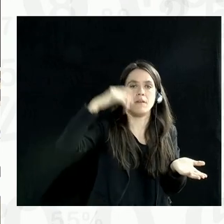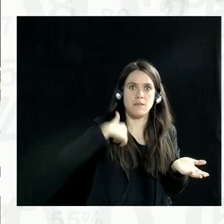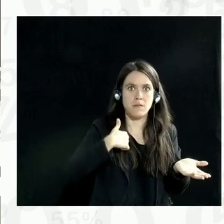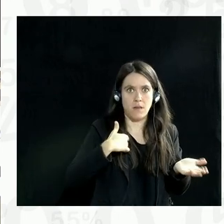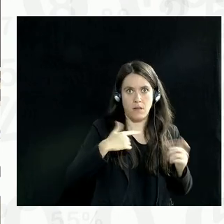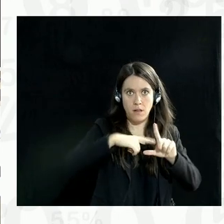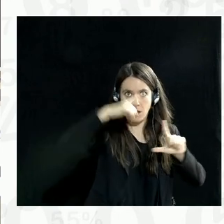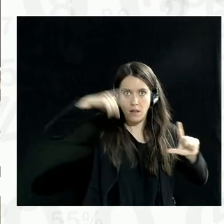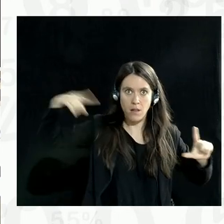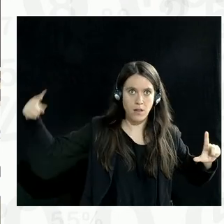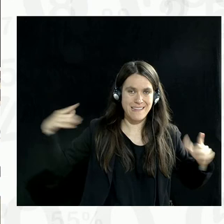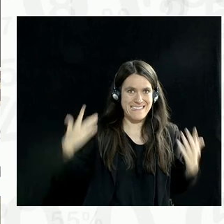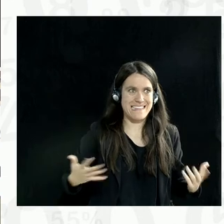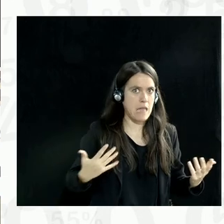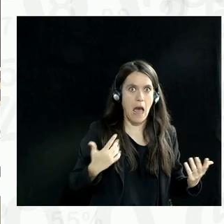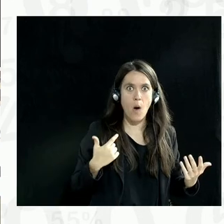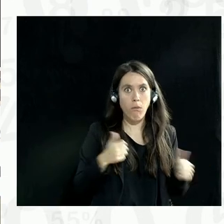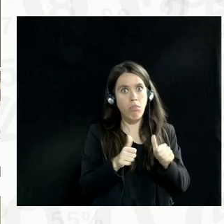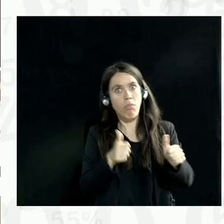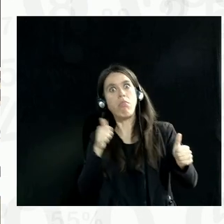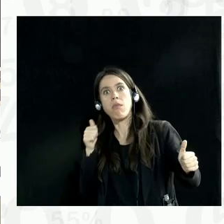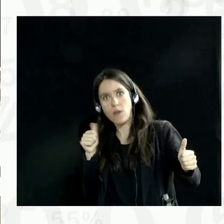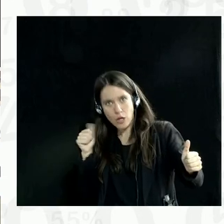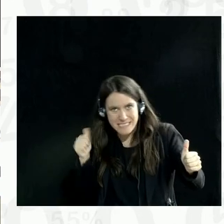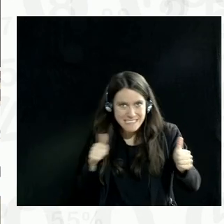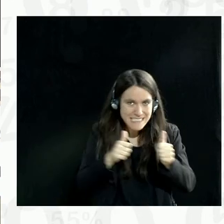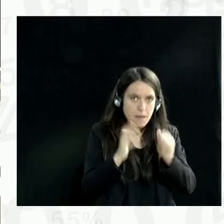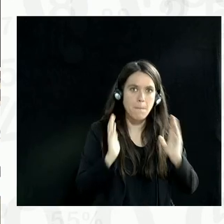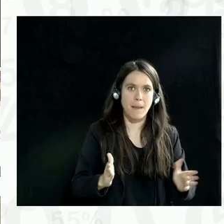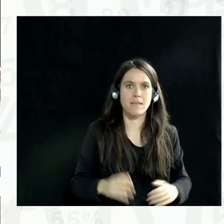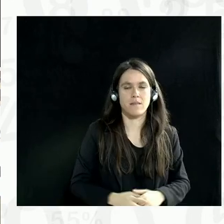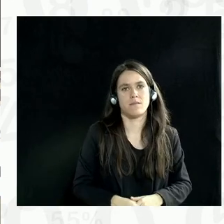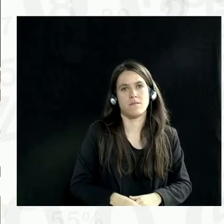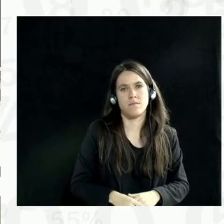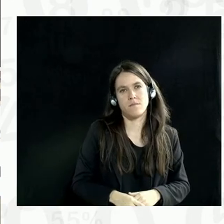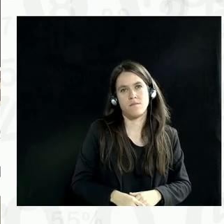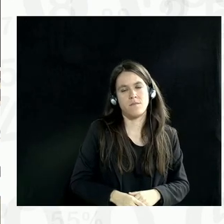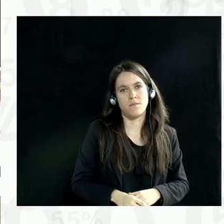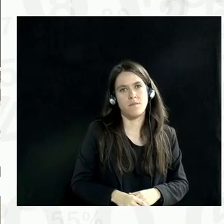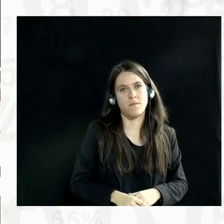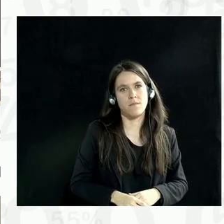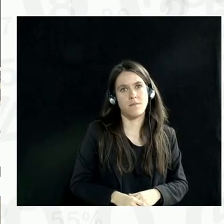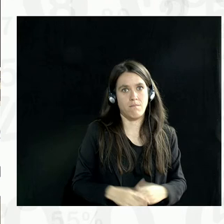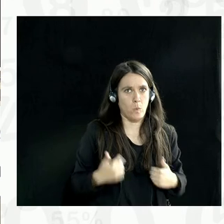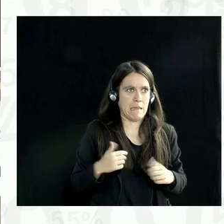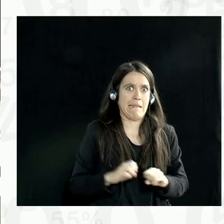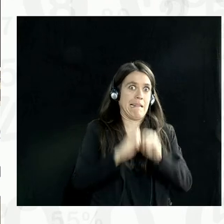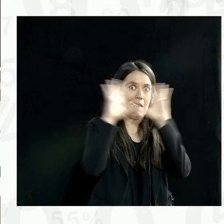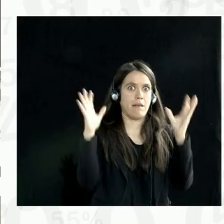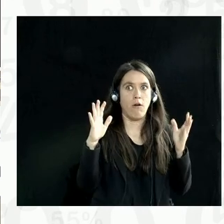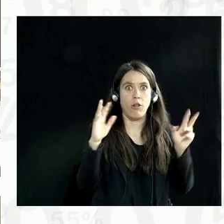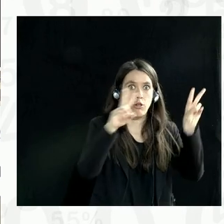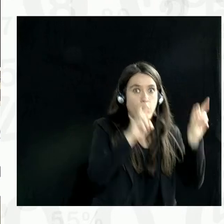with what's happening around the world today? Obviously not. I mean, we are lagging behind in every